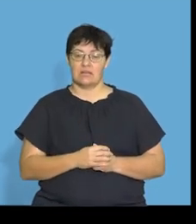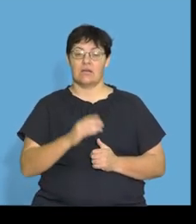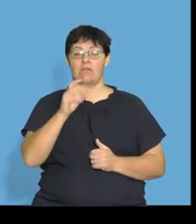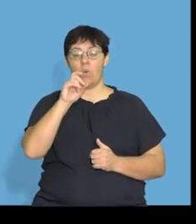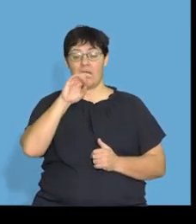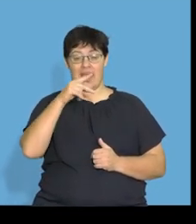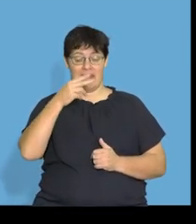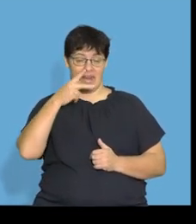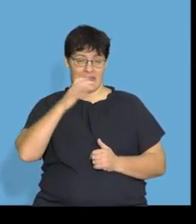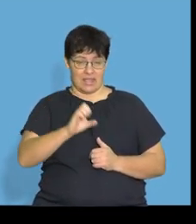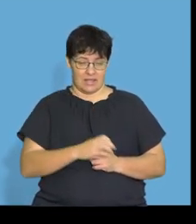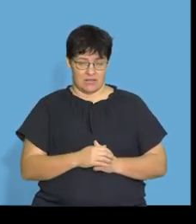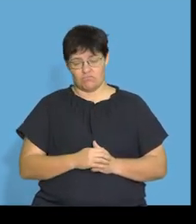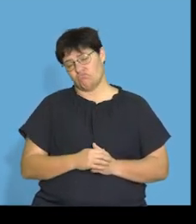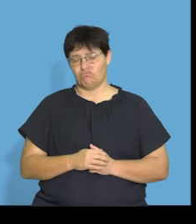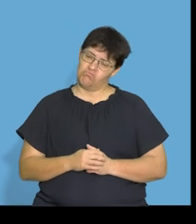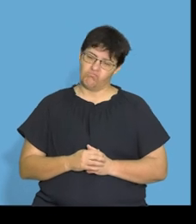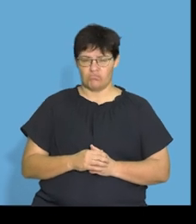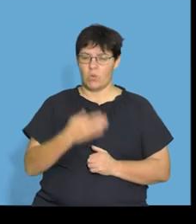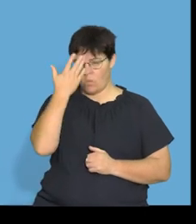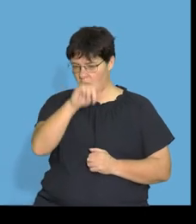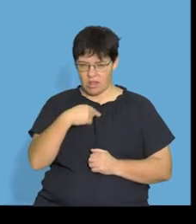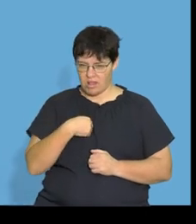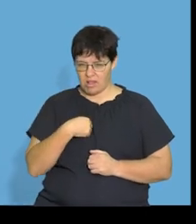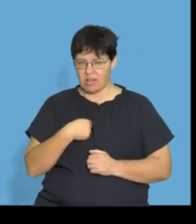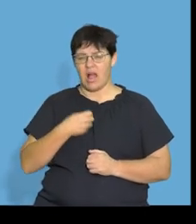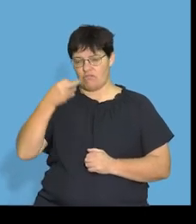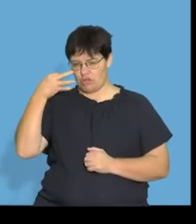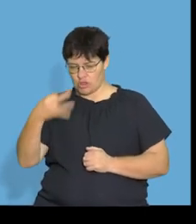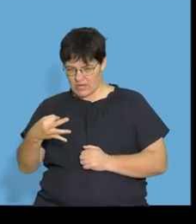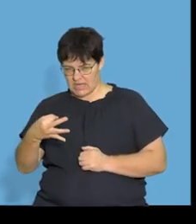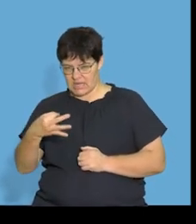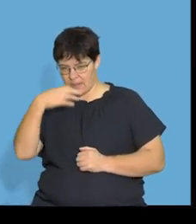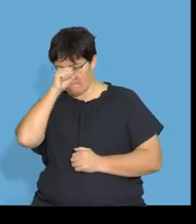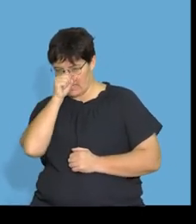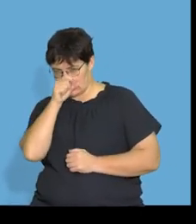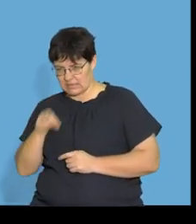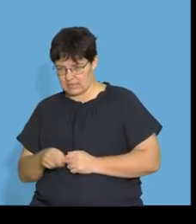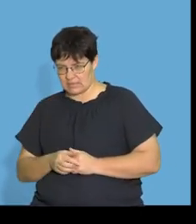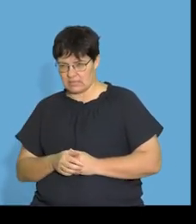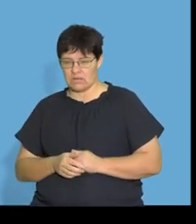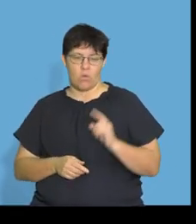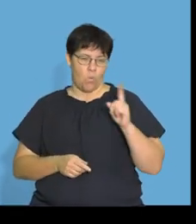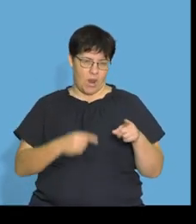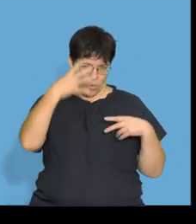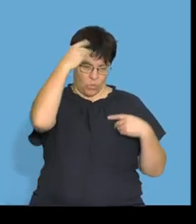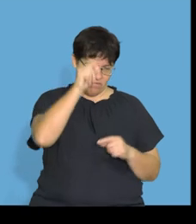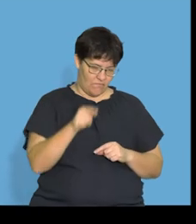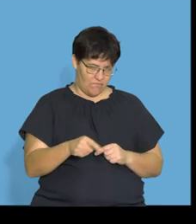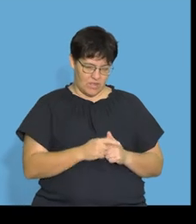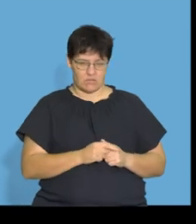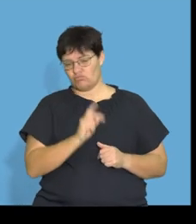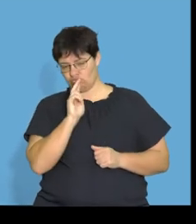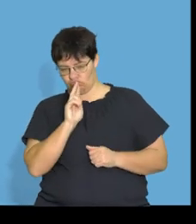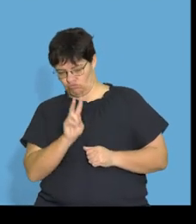organic molecule. So I'm thinking, I know this, there's three, three little pigs, right? One wolf. So